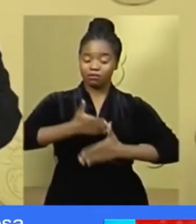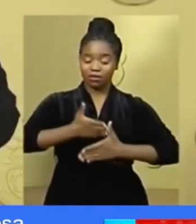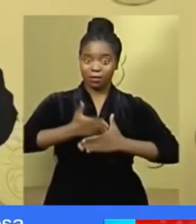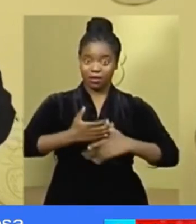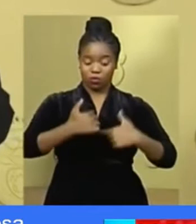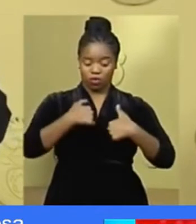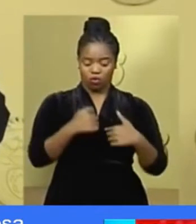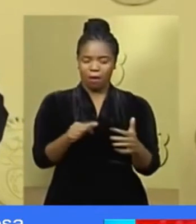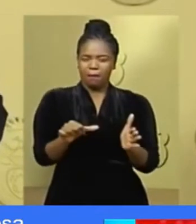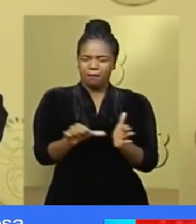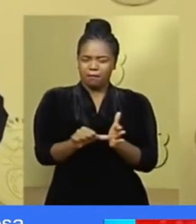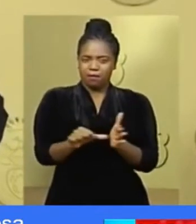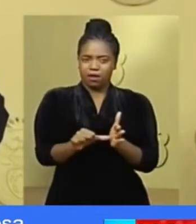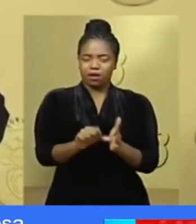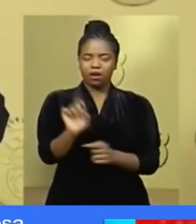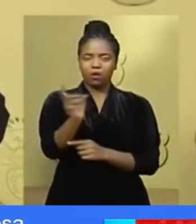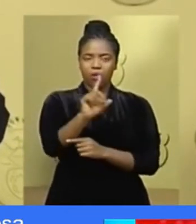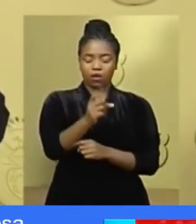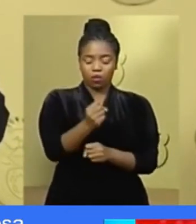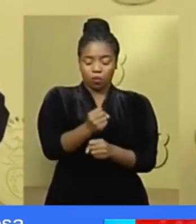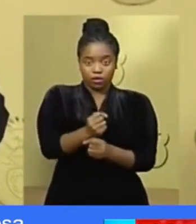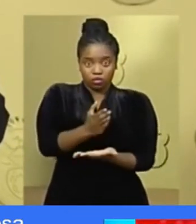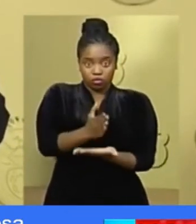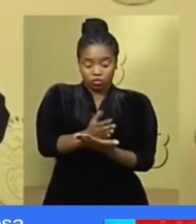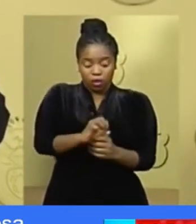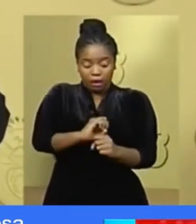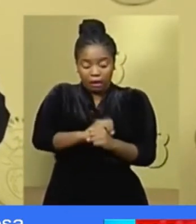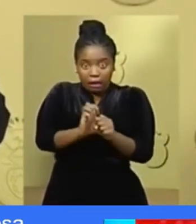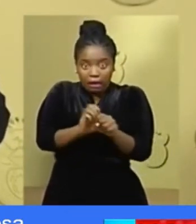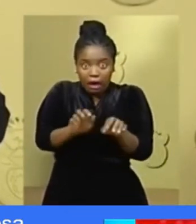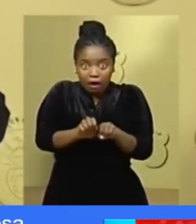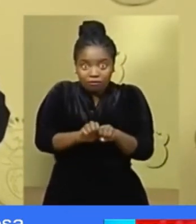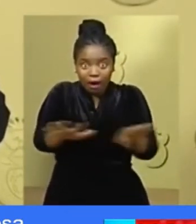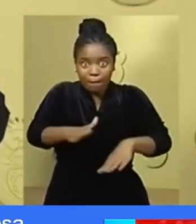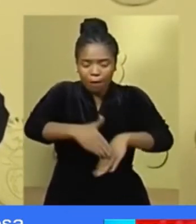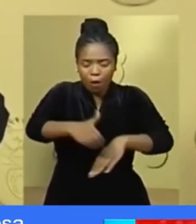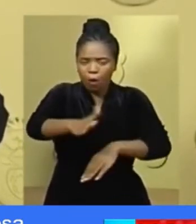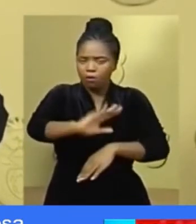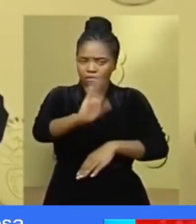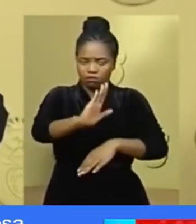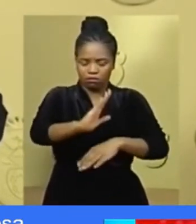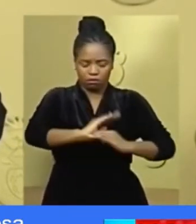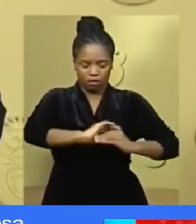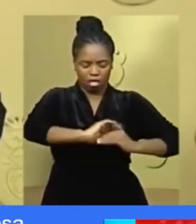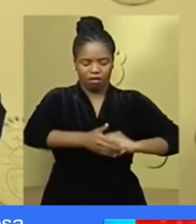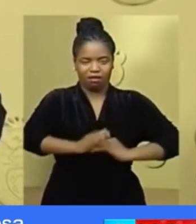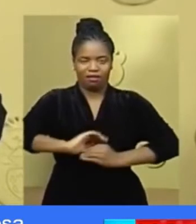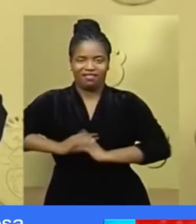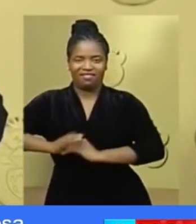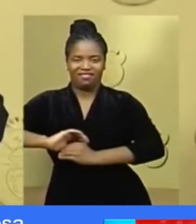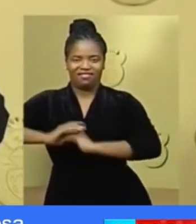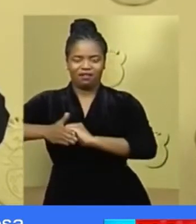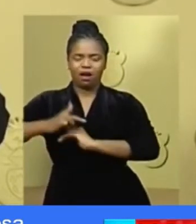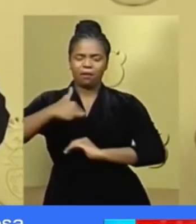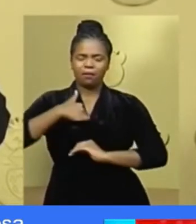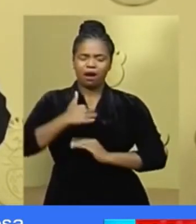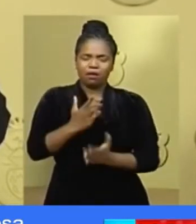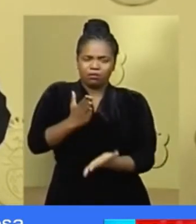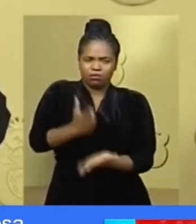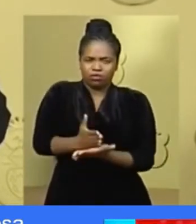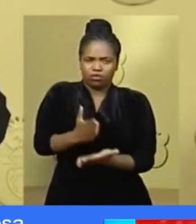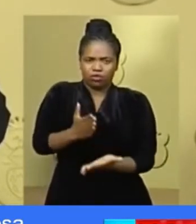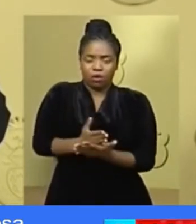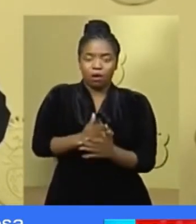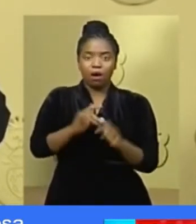moment is to contain the spread of the disease. I am concerned that a rapid rise